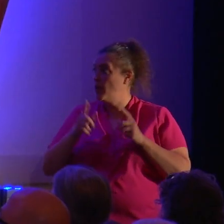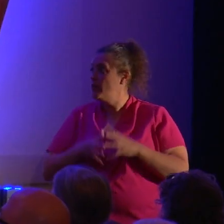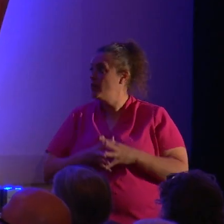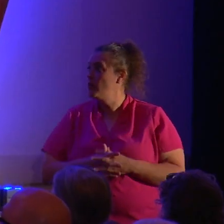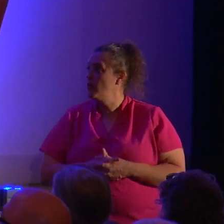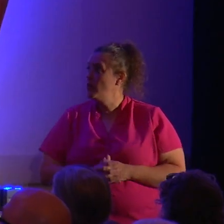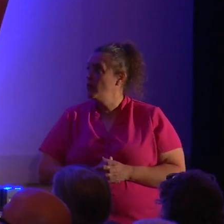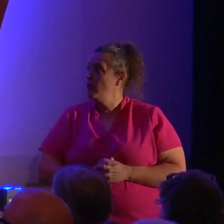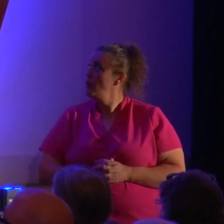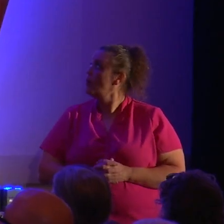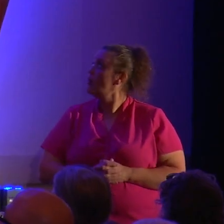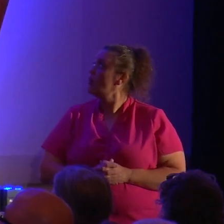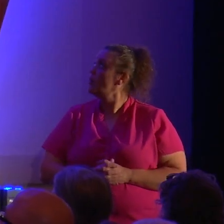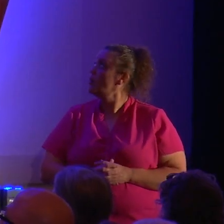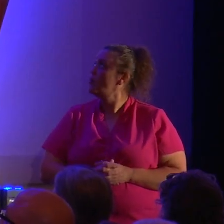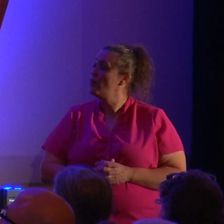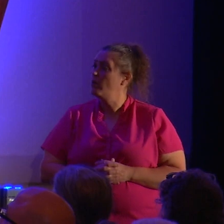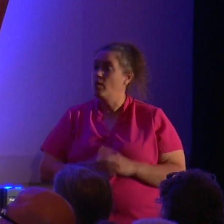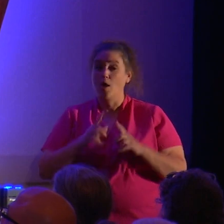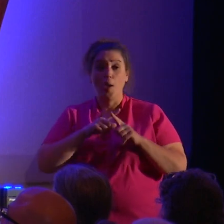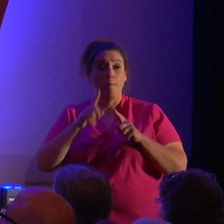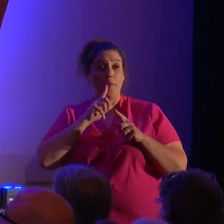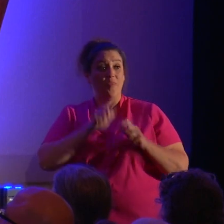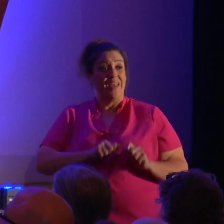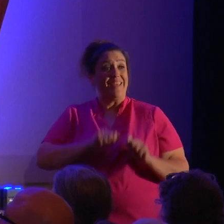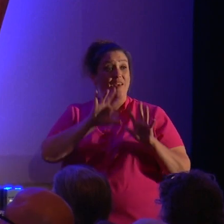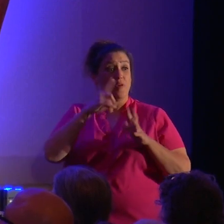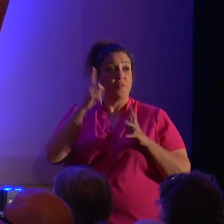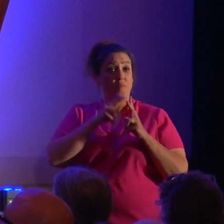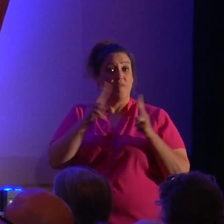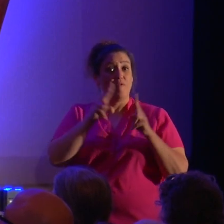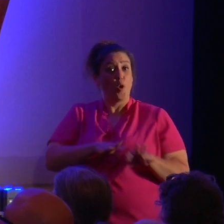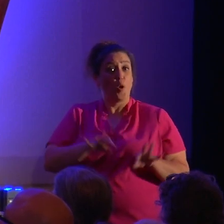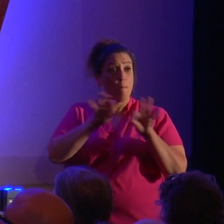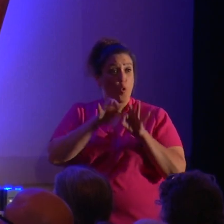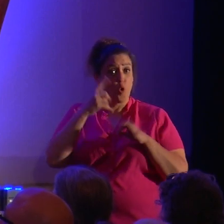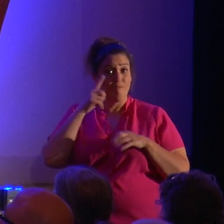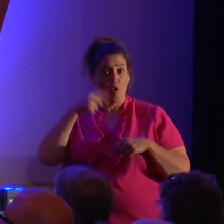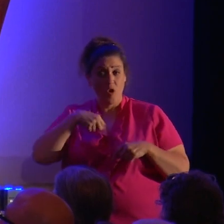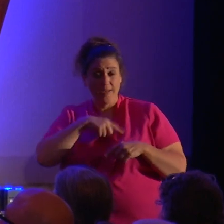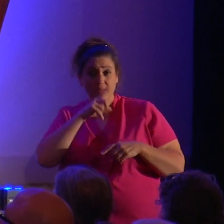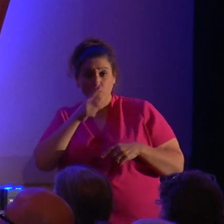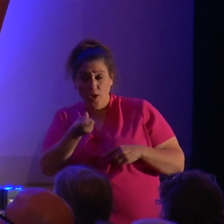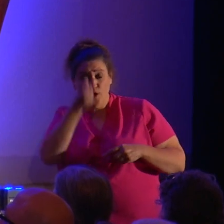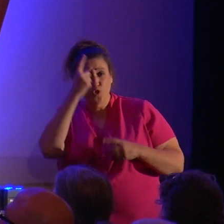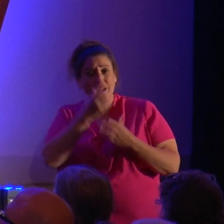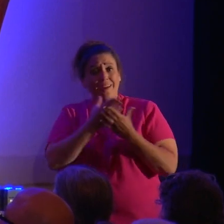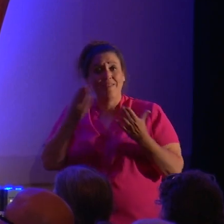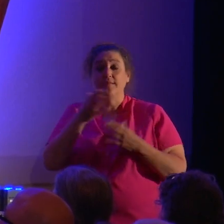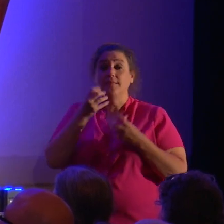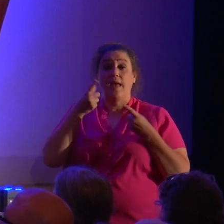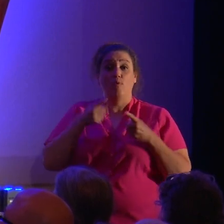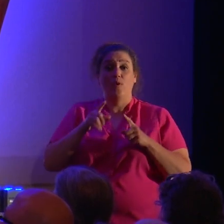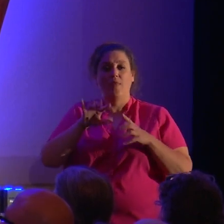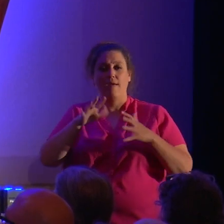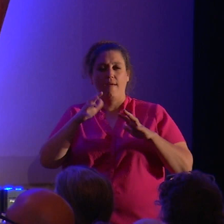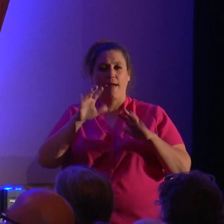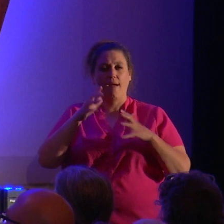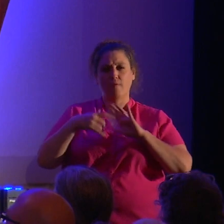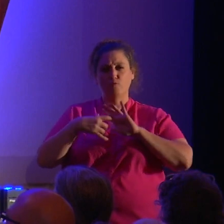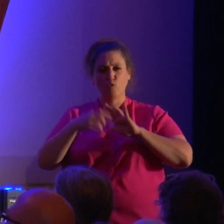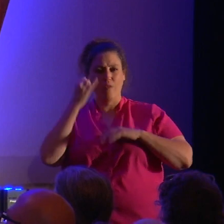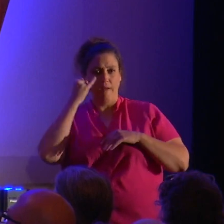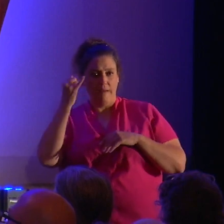But they give up something that's very important, I think, to us in terms of understanding things. And that is they kind of seed the idea that